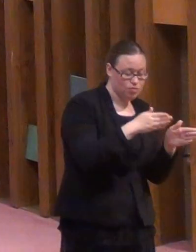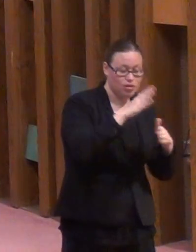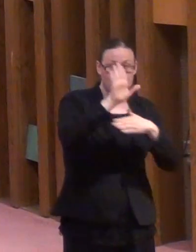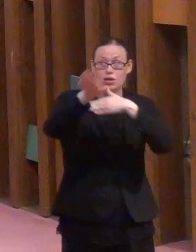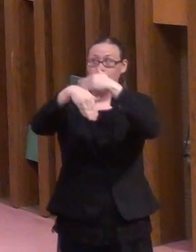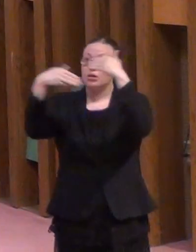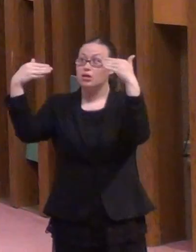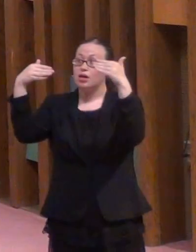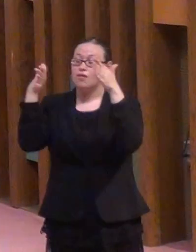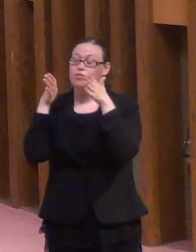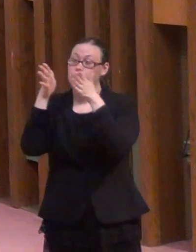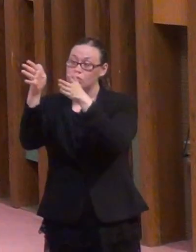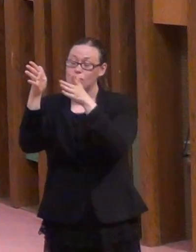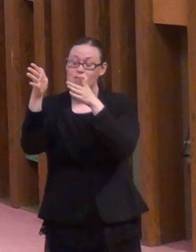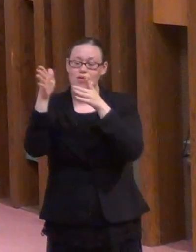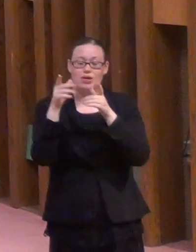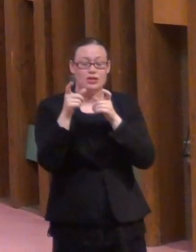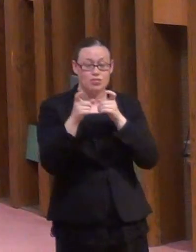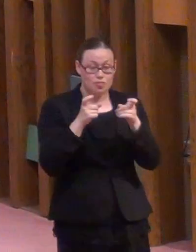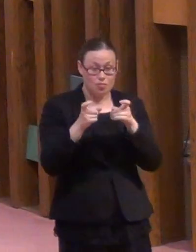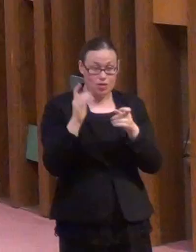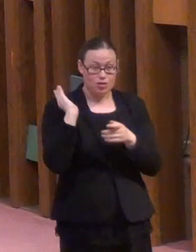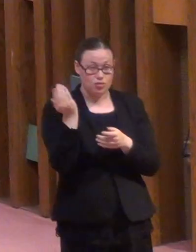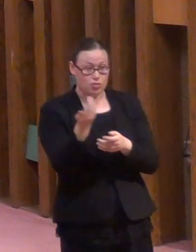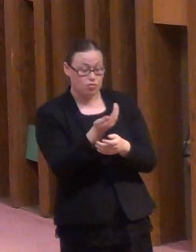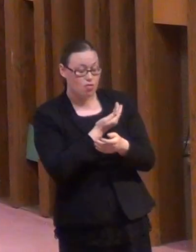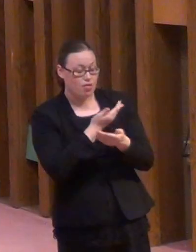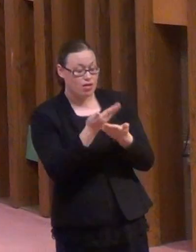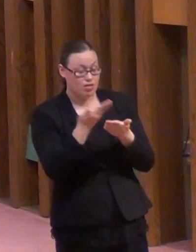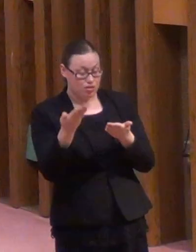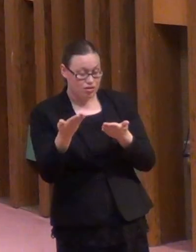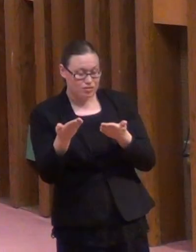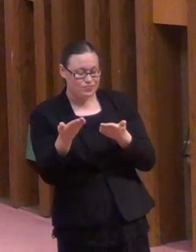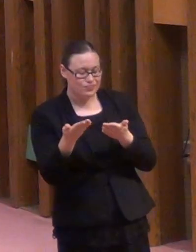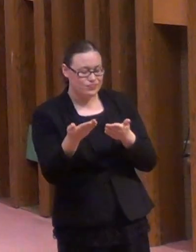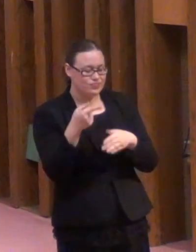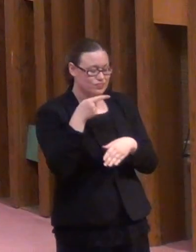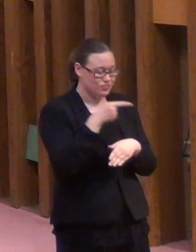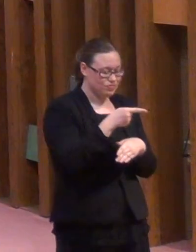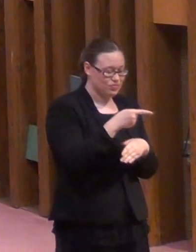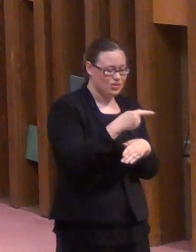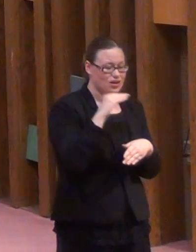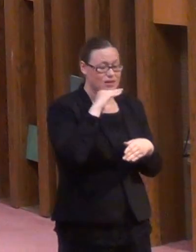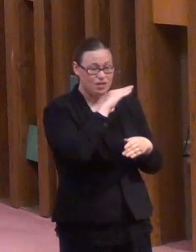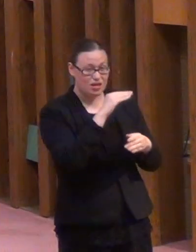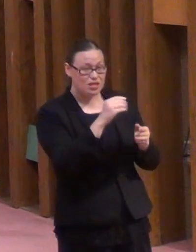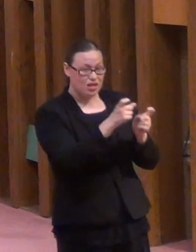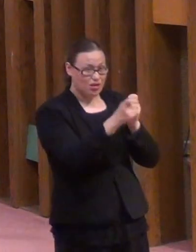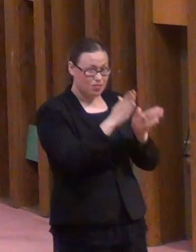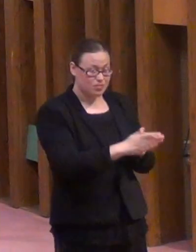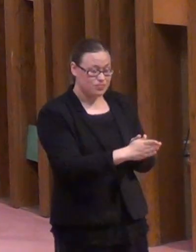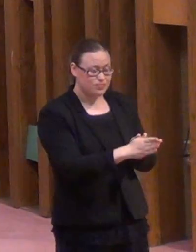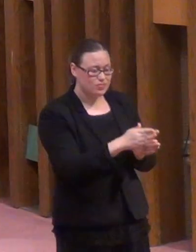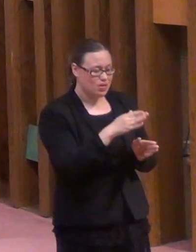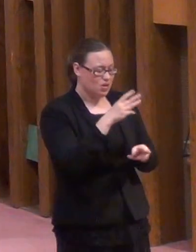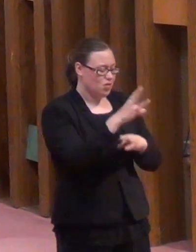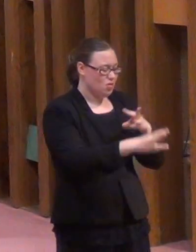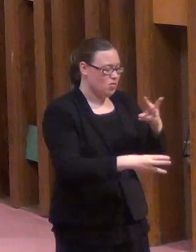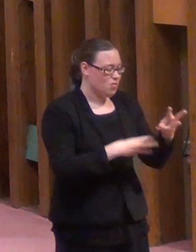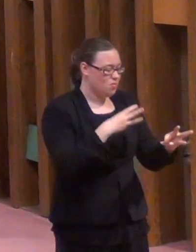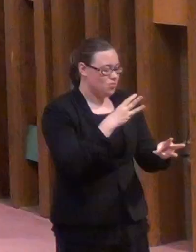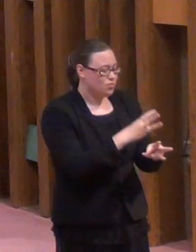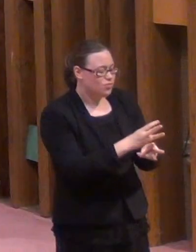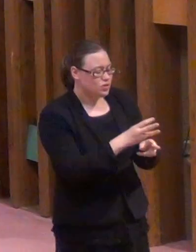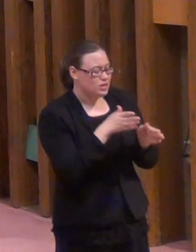to manage our resources. Like the dishonest steward, the worldly way may give us